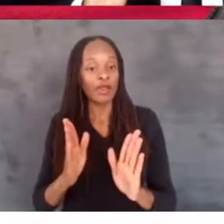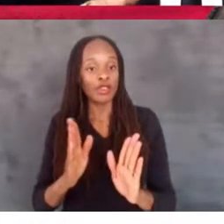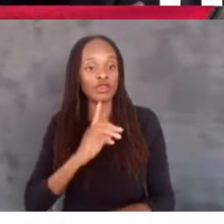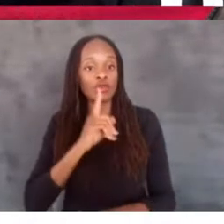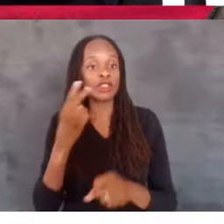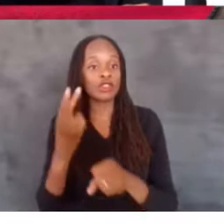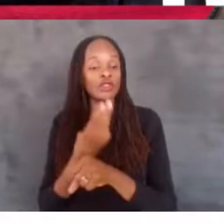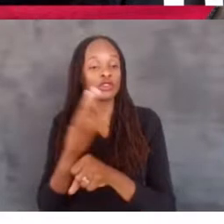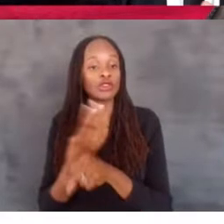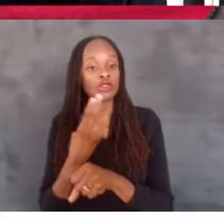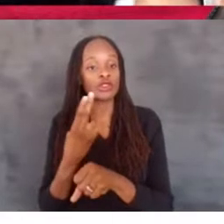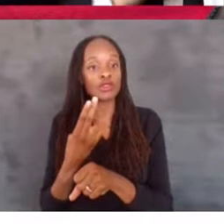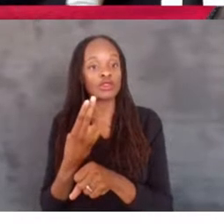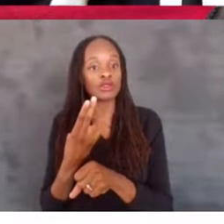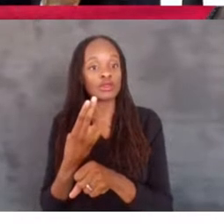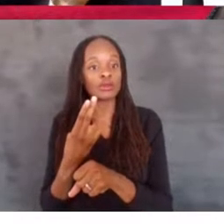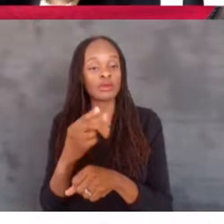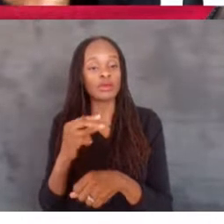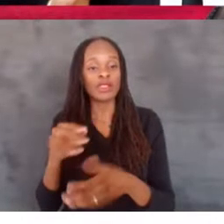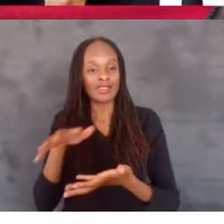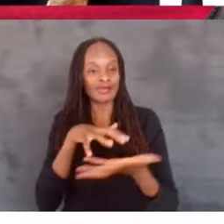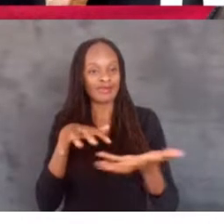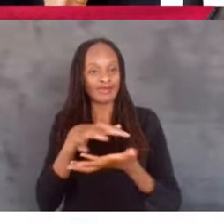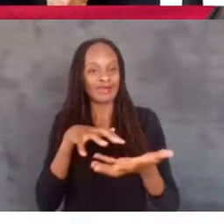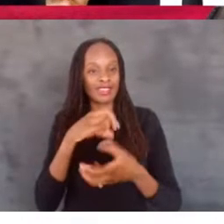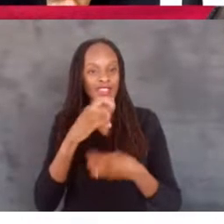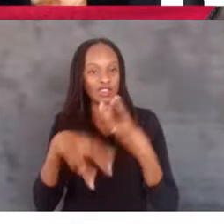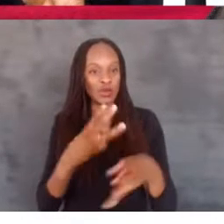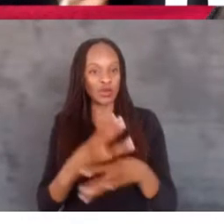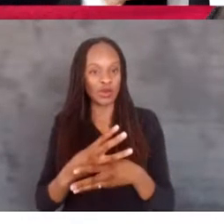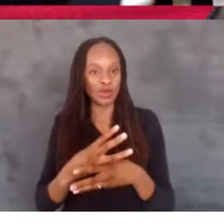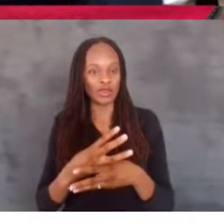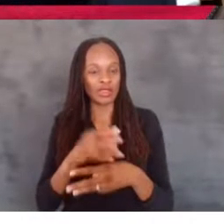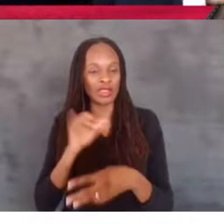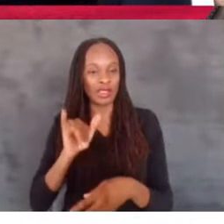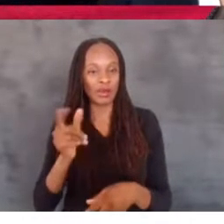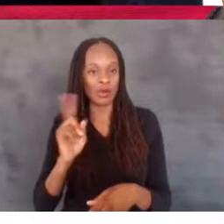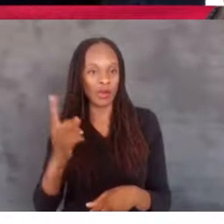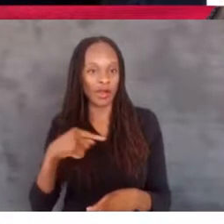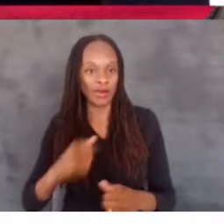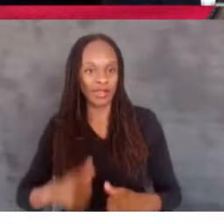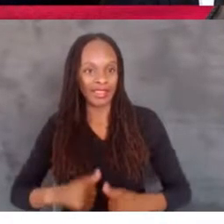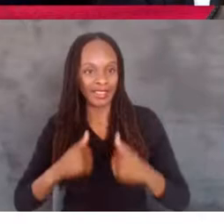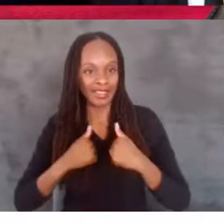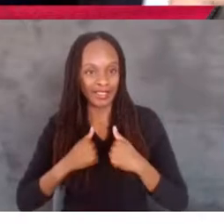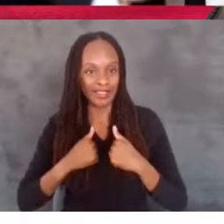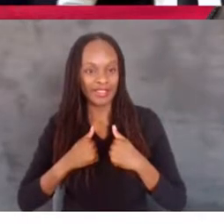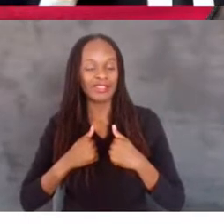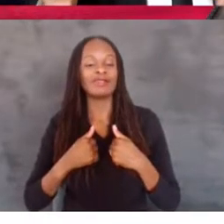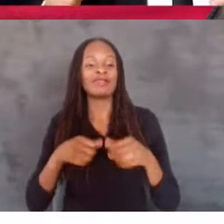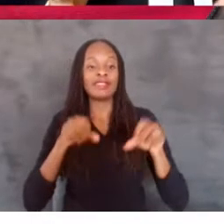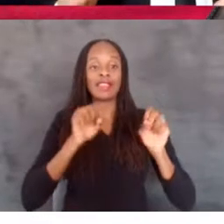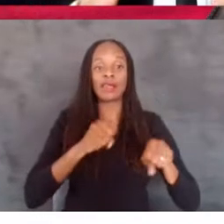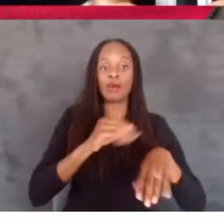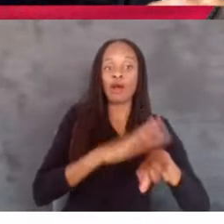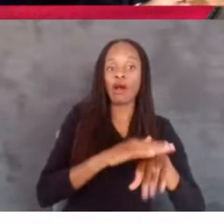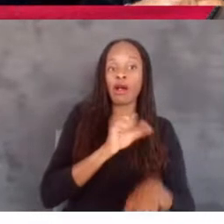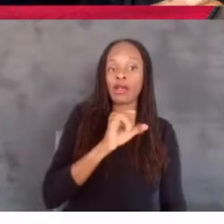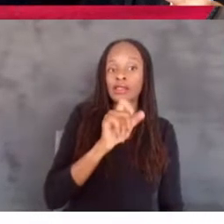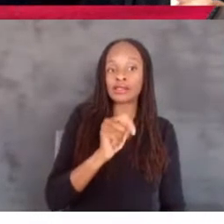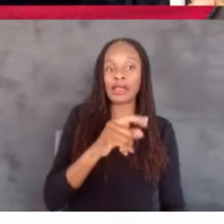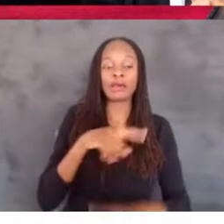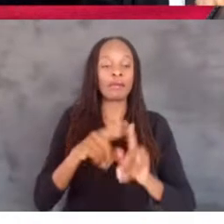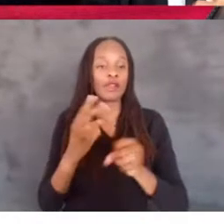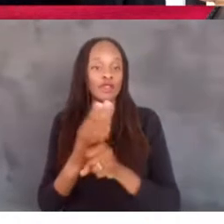utilize the hybrid world we're living in of being able to be on set but also use pre-shot footage.